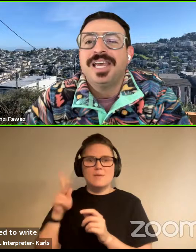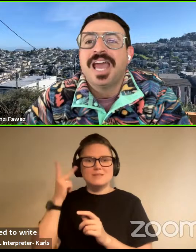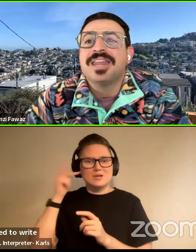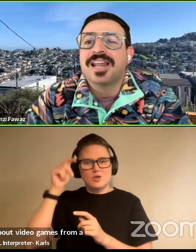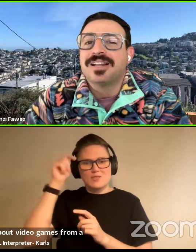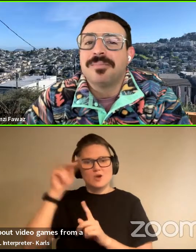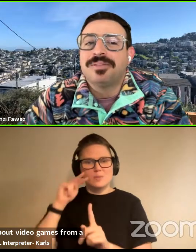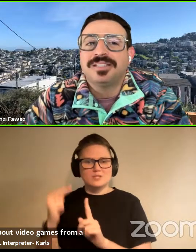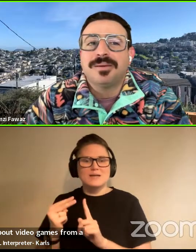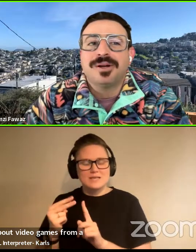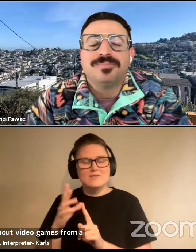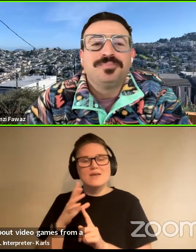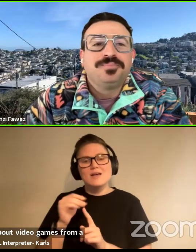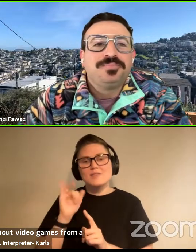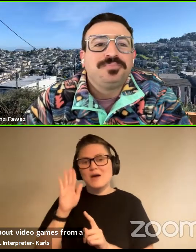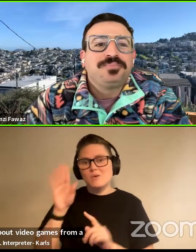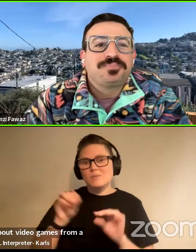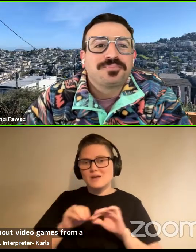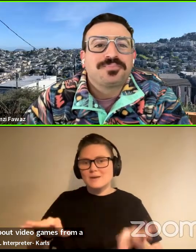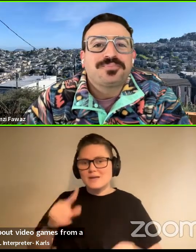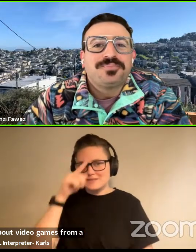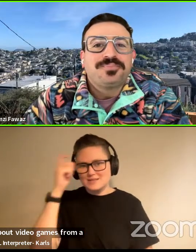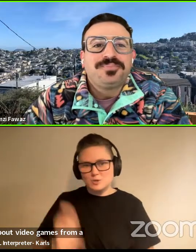perspective, and that'll come out this summer.